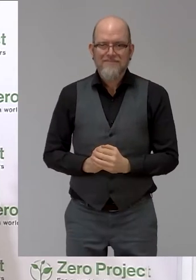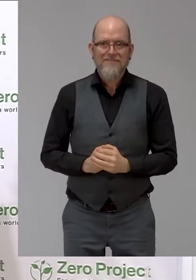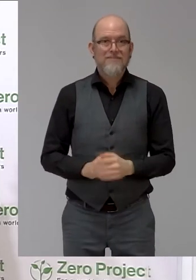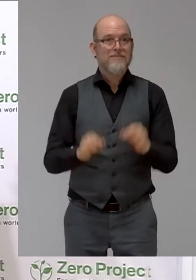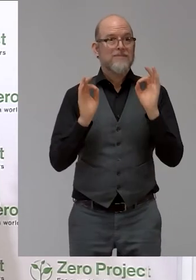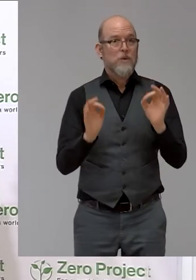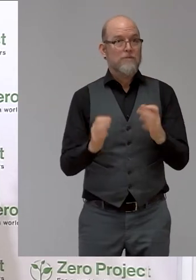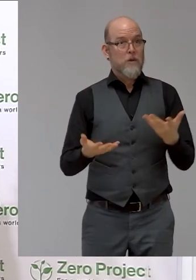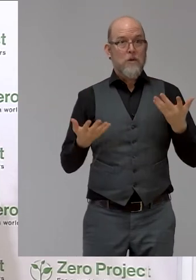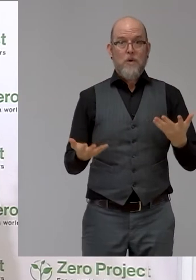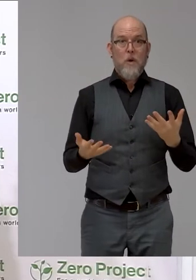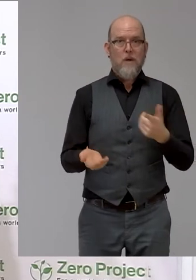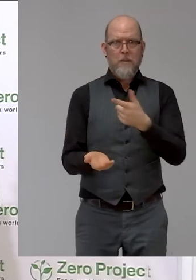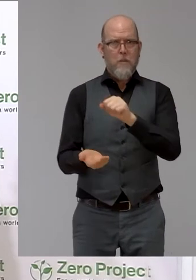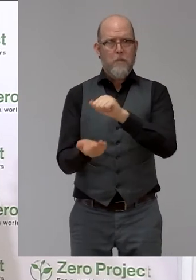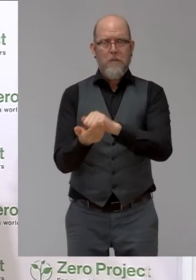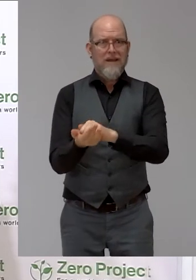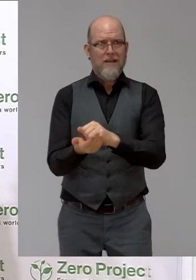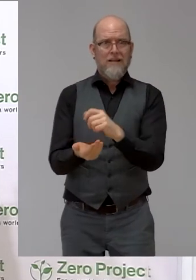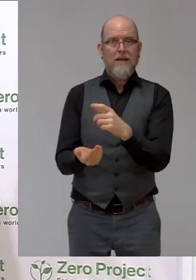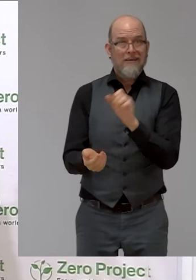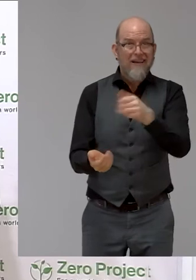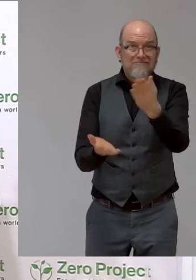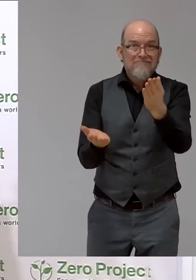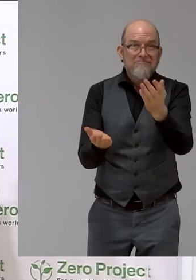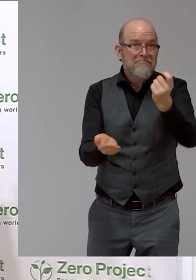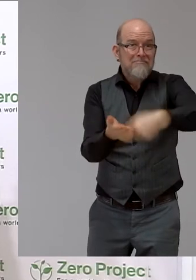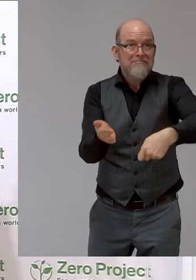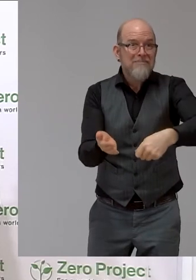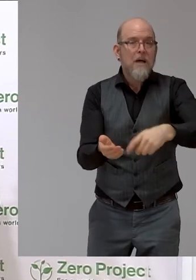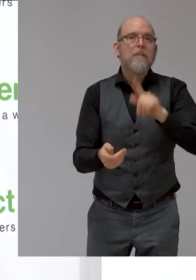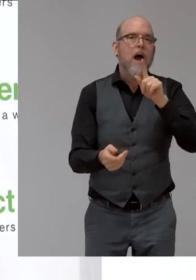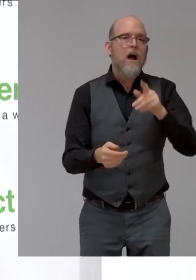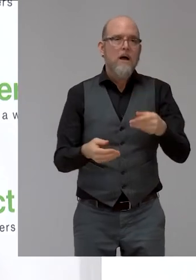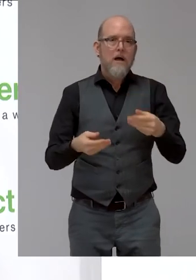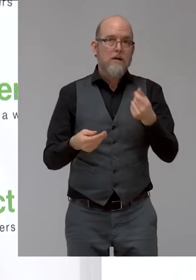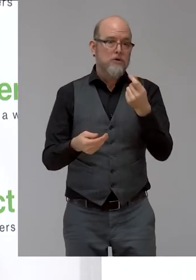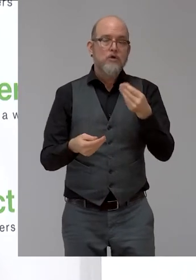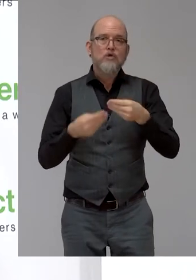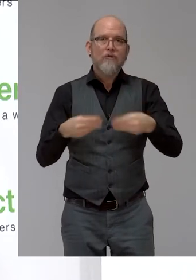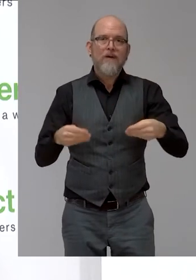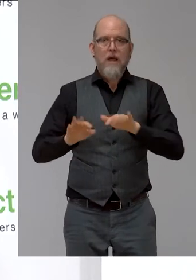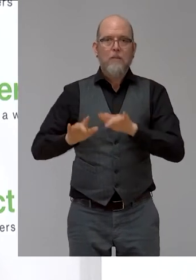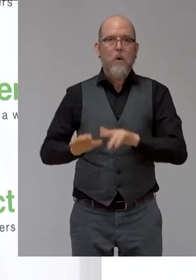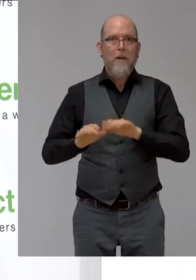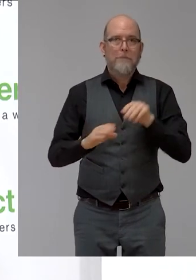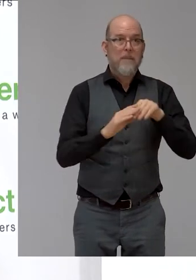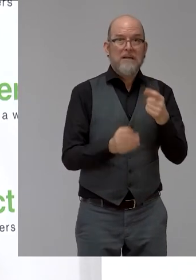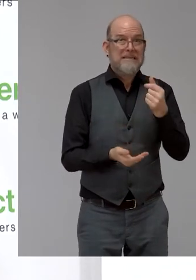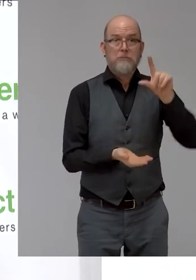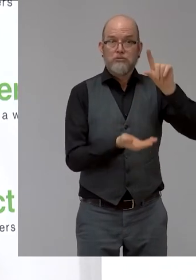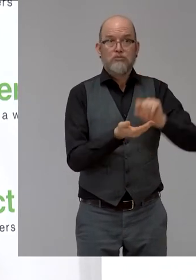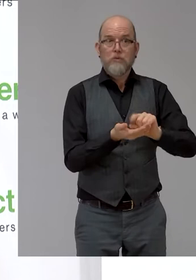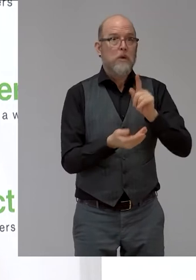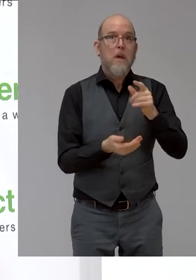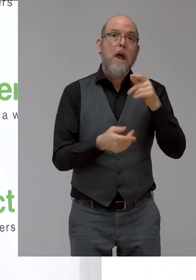software to create designs has dropped significantly in price or is even available for free on